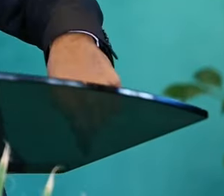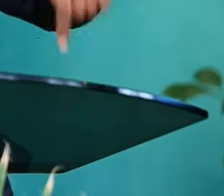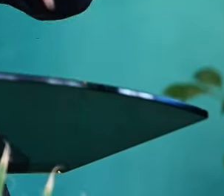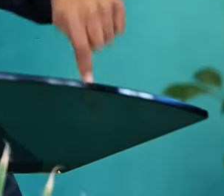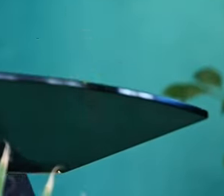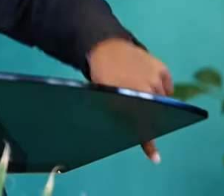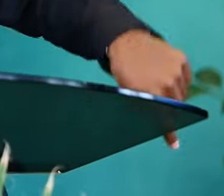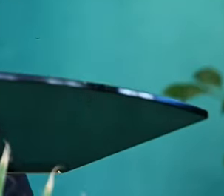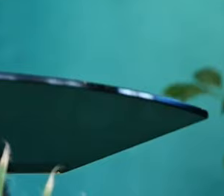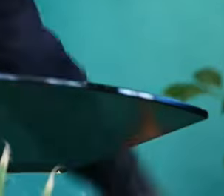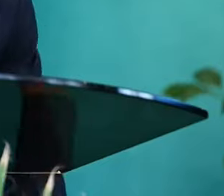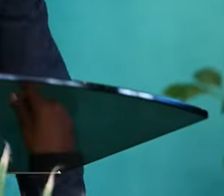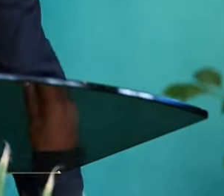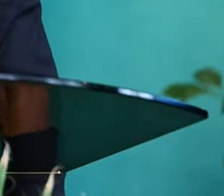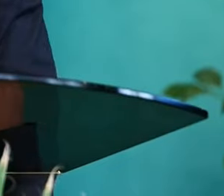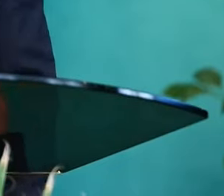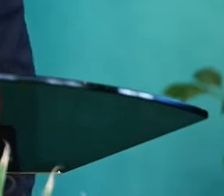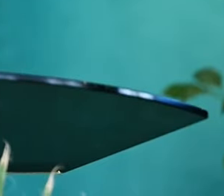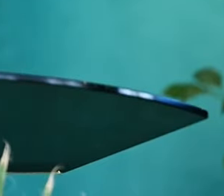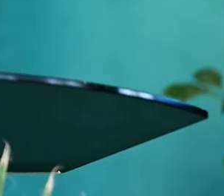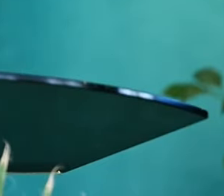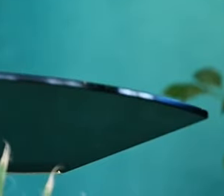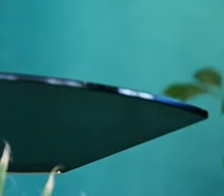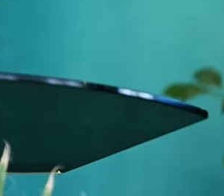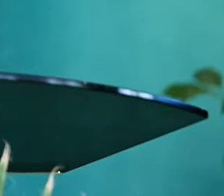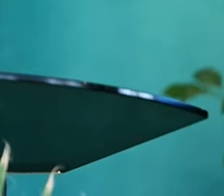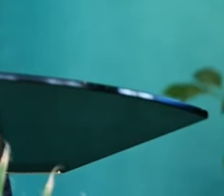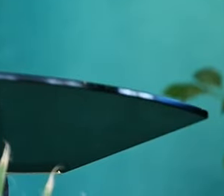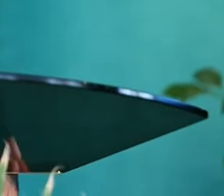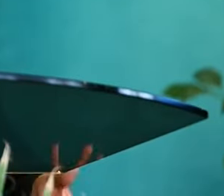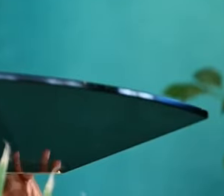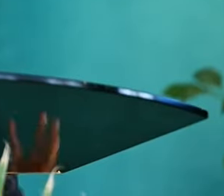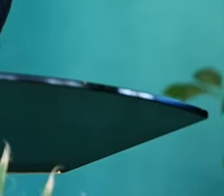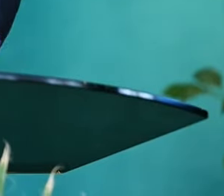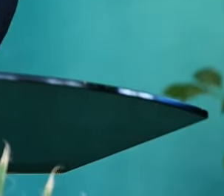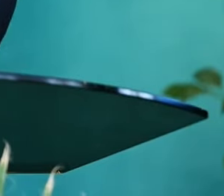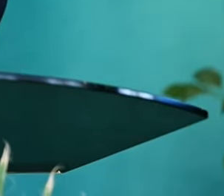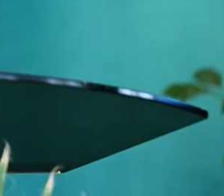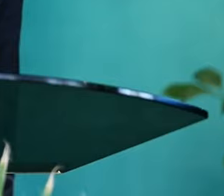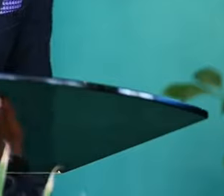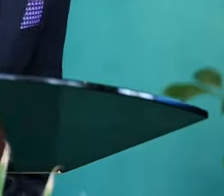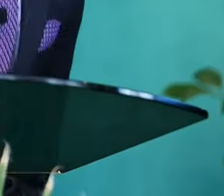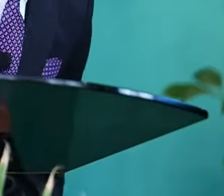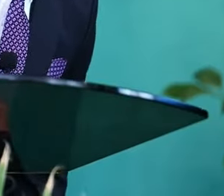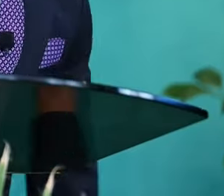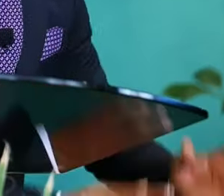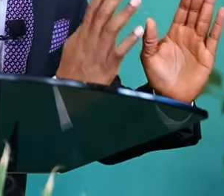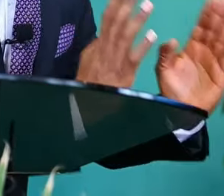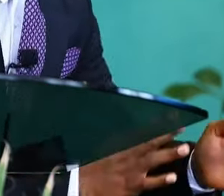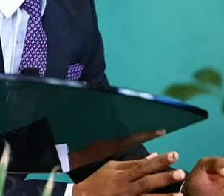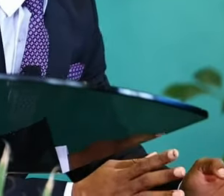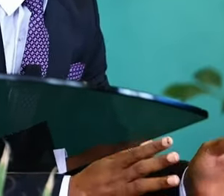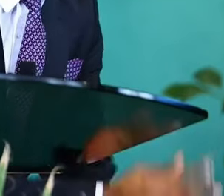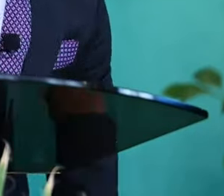The earth is our eternal home. We will have 1,000 year vacation in heaven, but that's not our home.